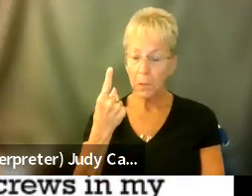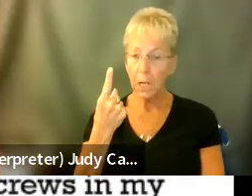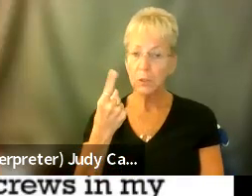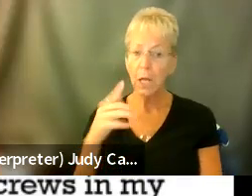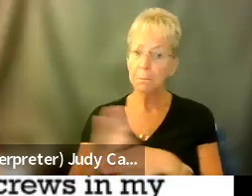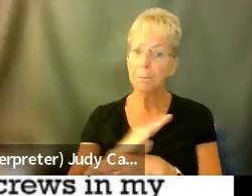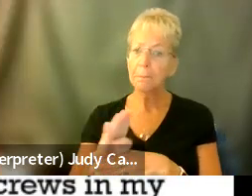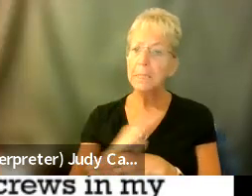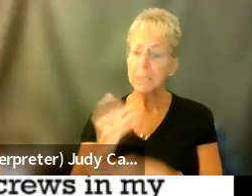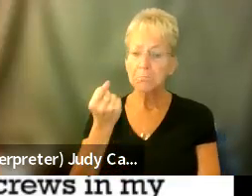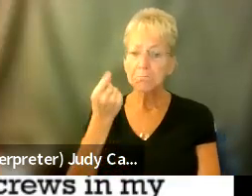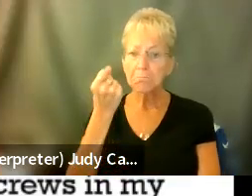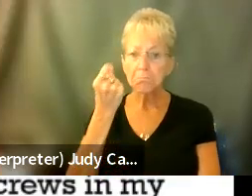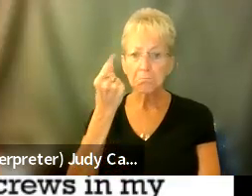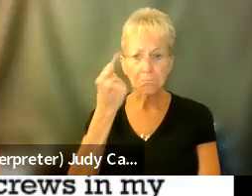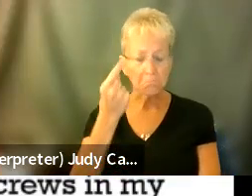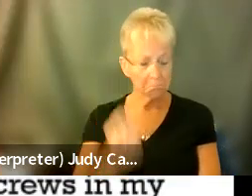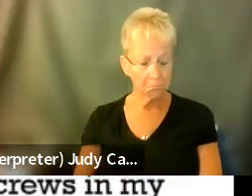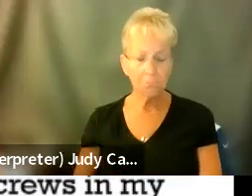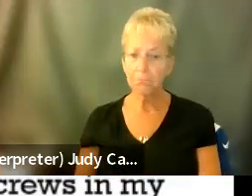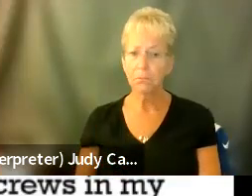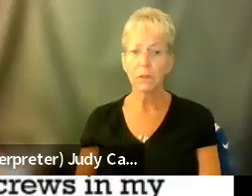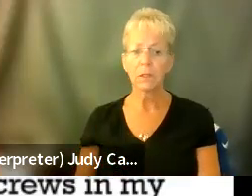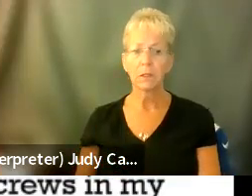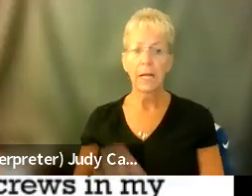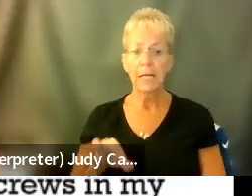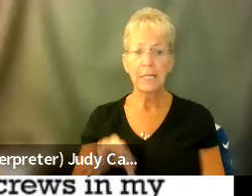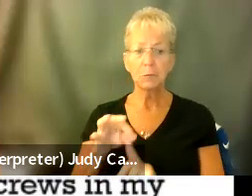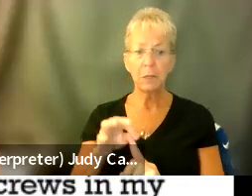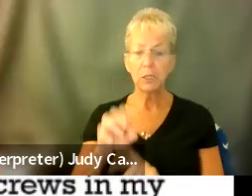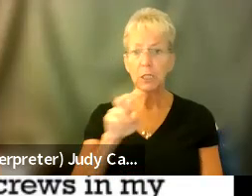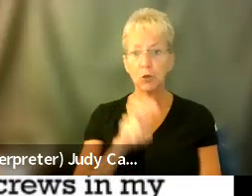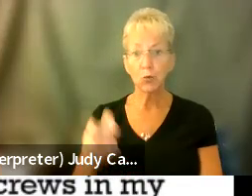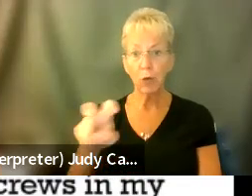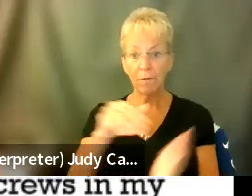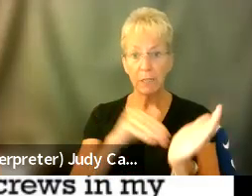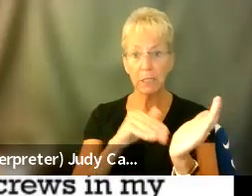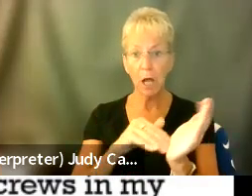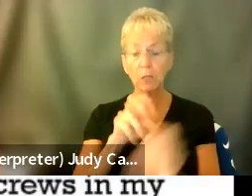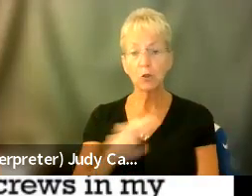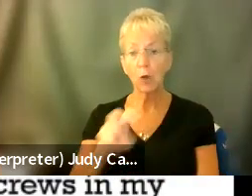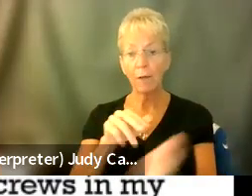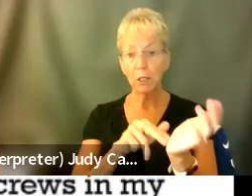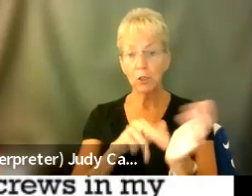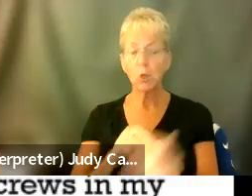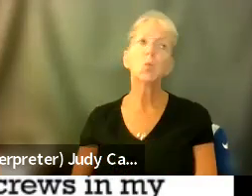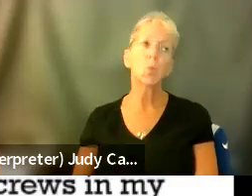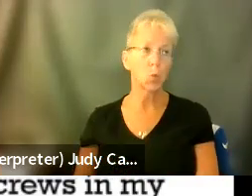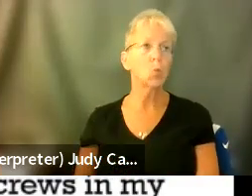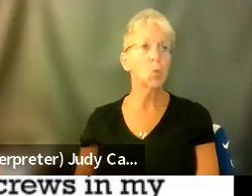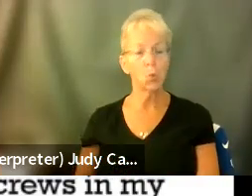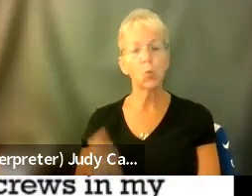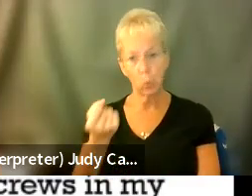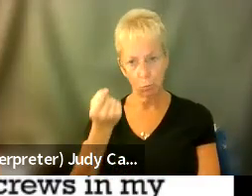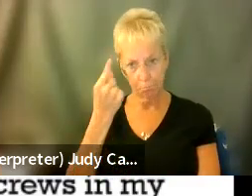understaffed and having too many patients, especially the traveling physicians and nurse practitioners. Because I had that